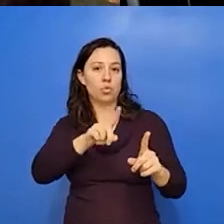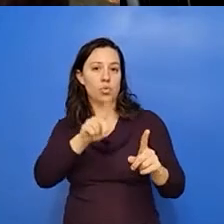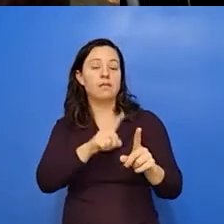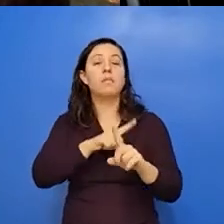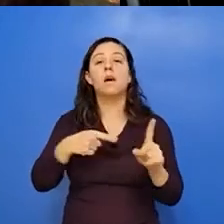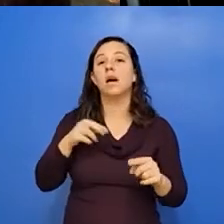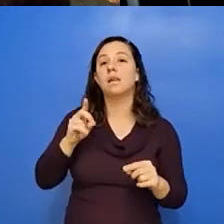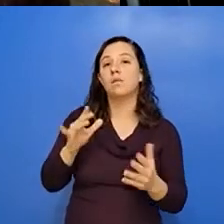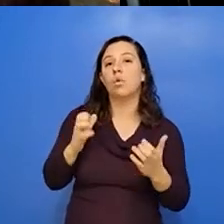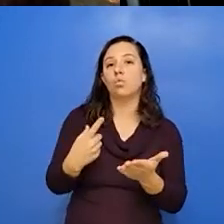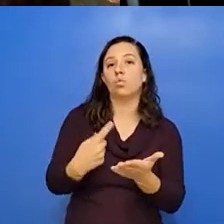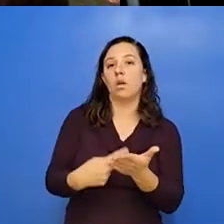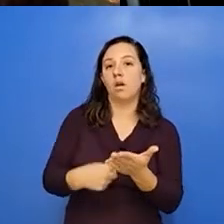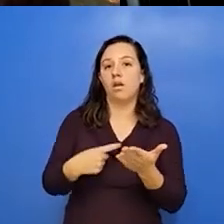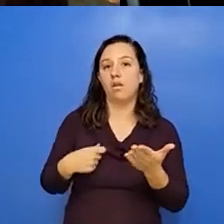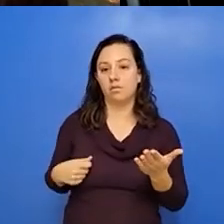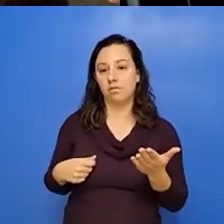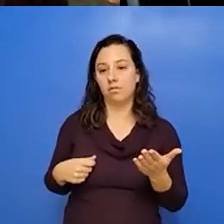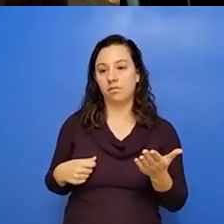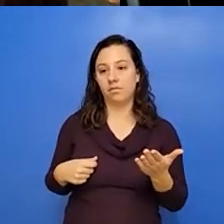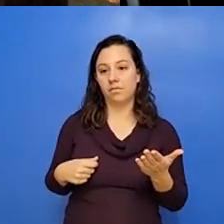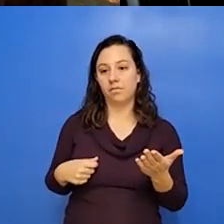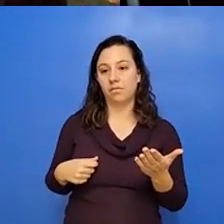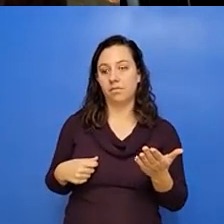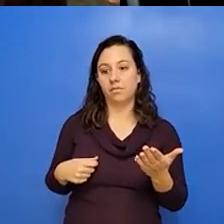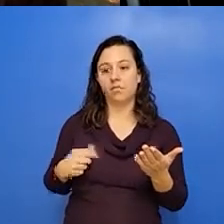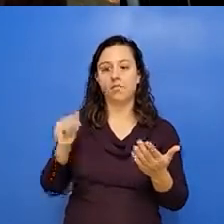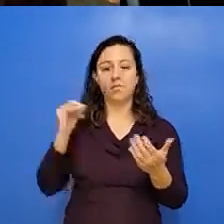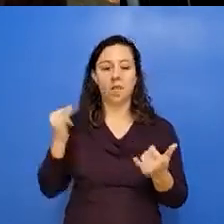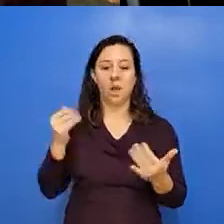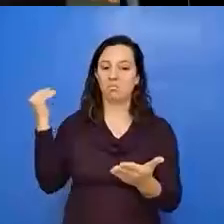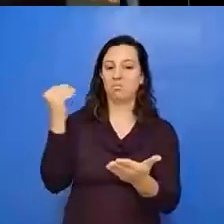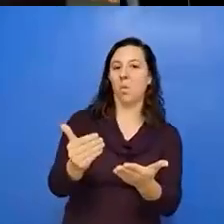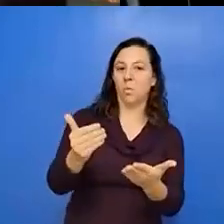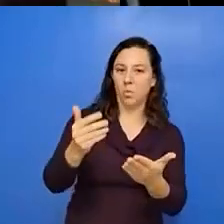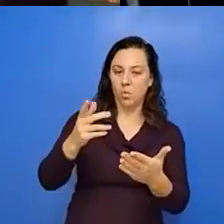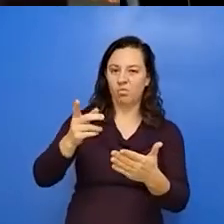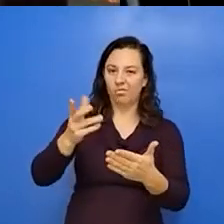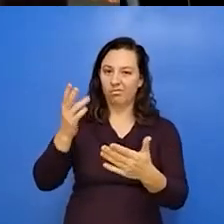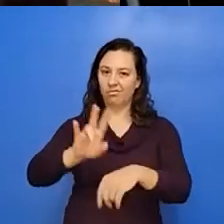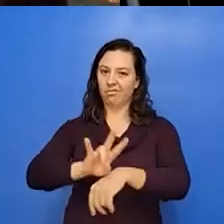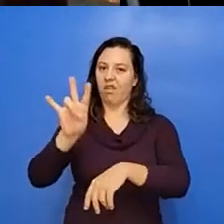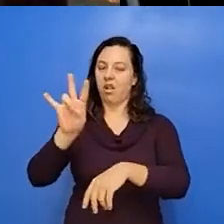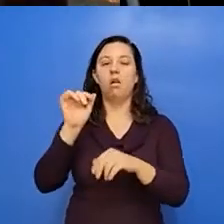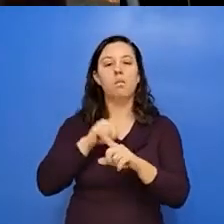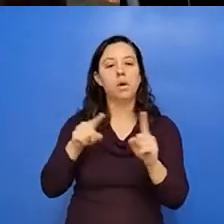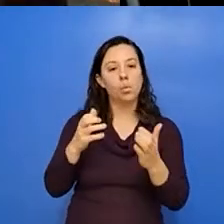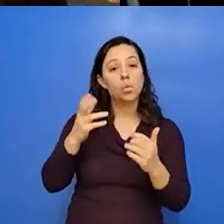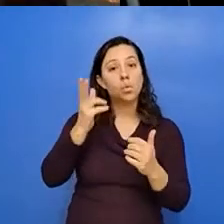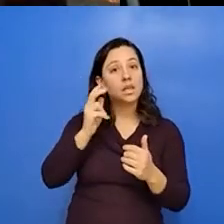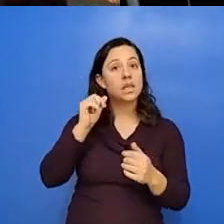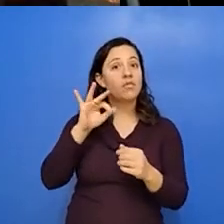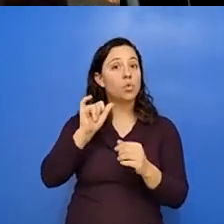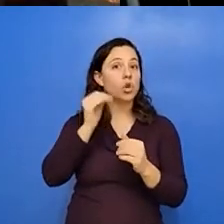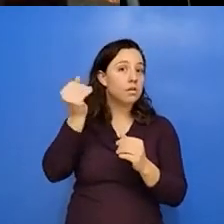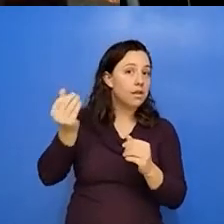talk, uh, you know, we're, we're, we're getting close on the hour at the end of the hour, but I did want to, I wanted to see if you could tell us a